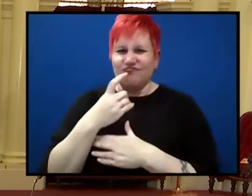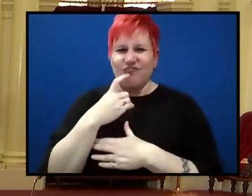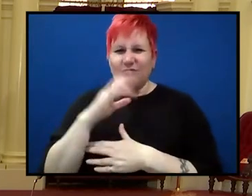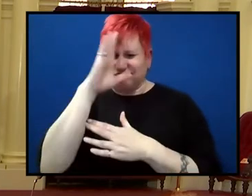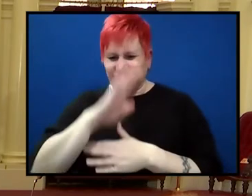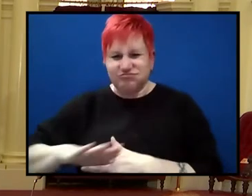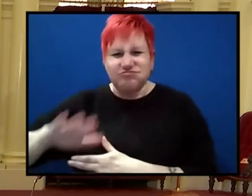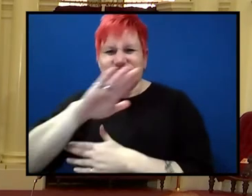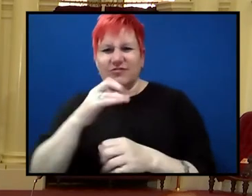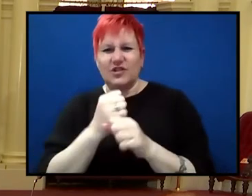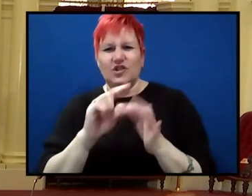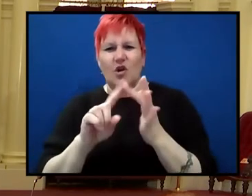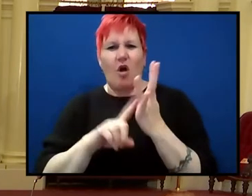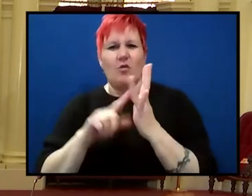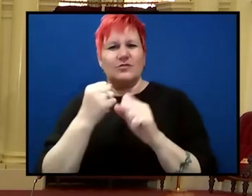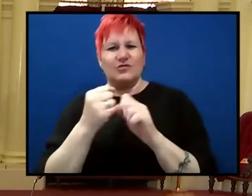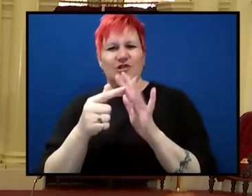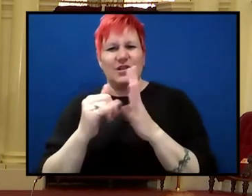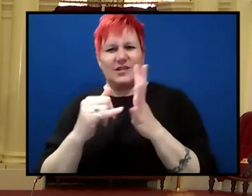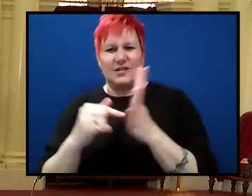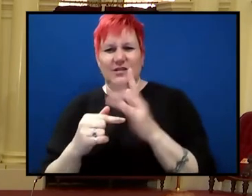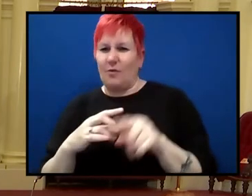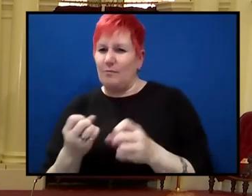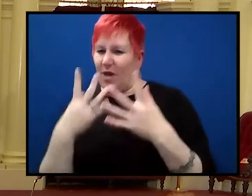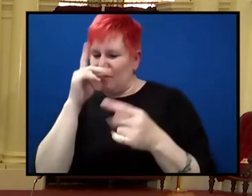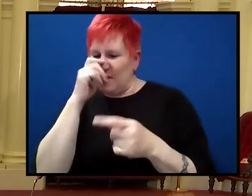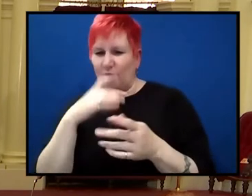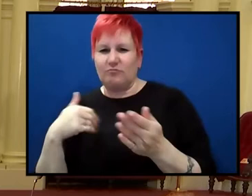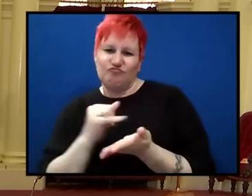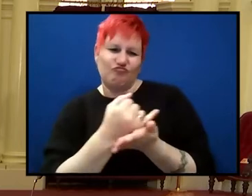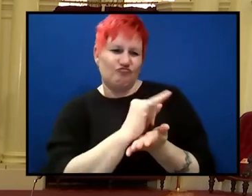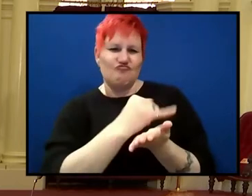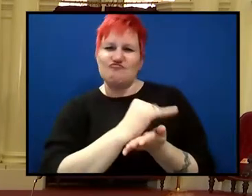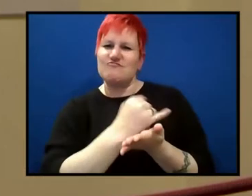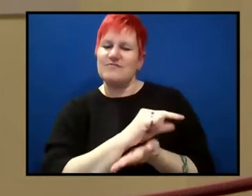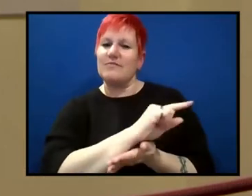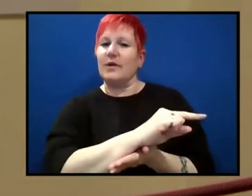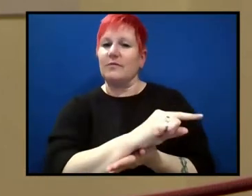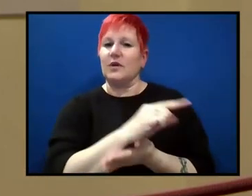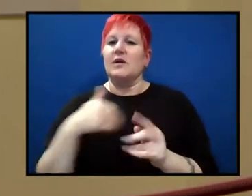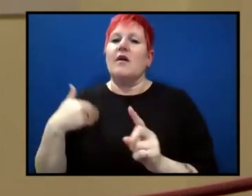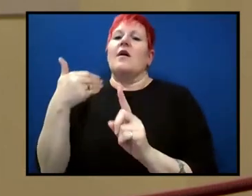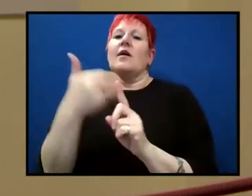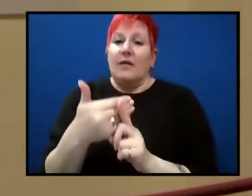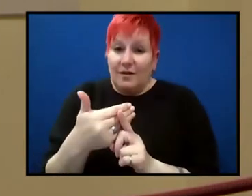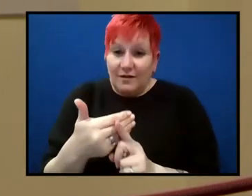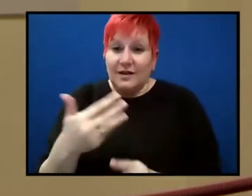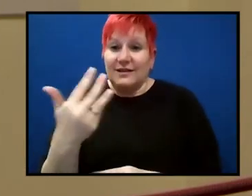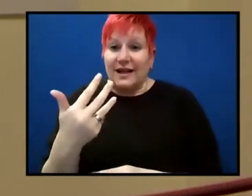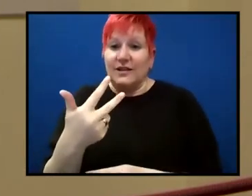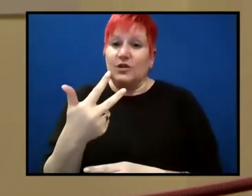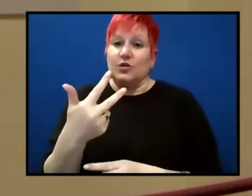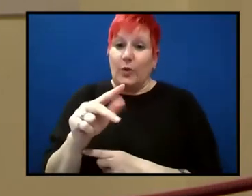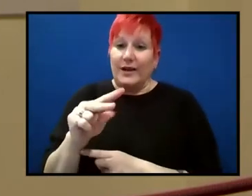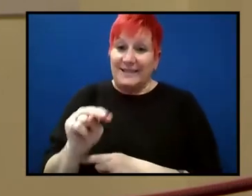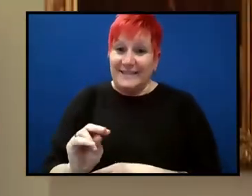from the mid 1920s, very largely rejected it. So, which is a pity because it's all absolutely true.